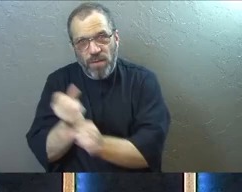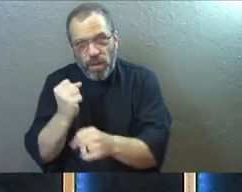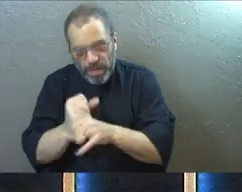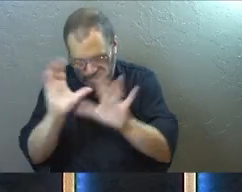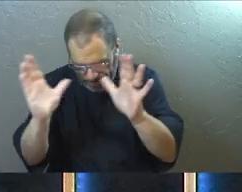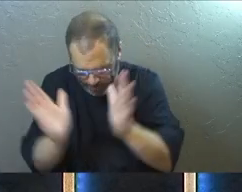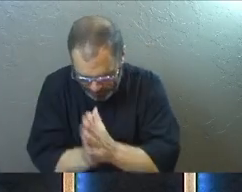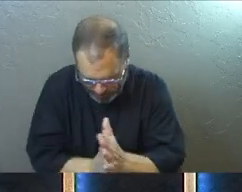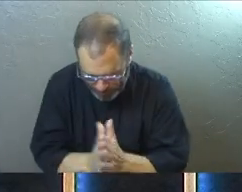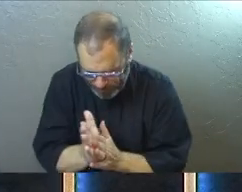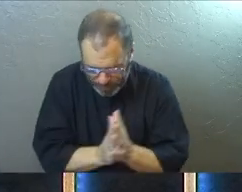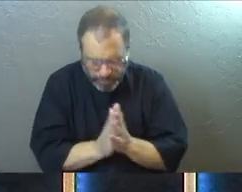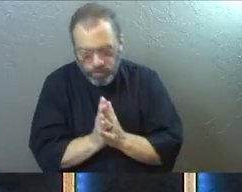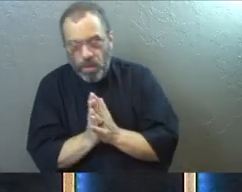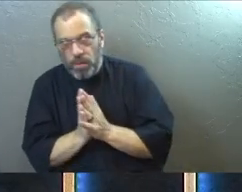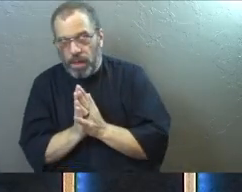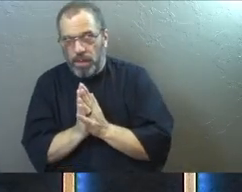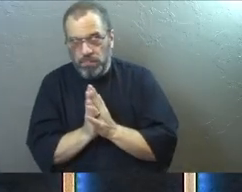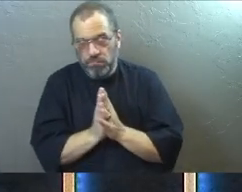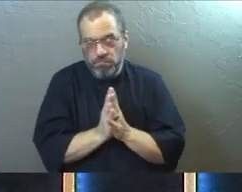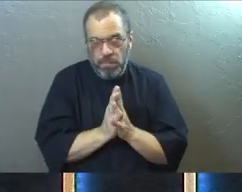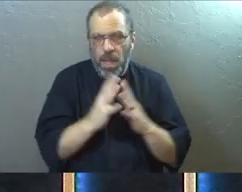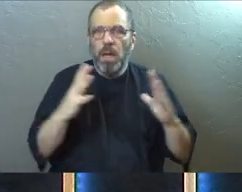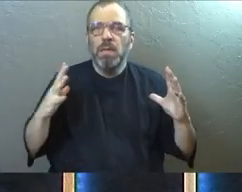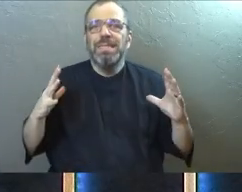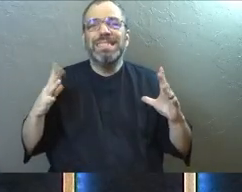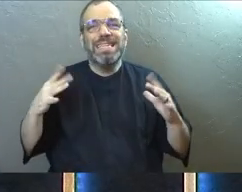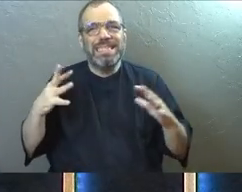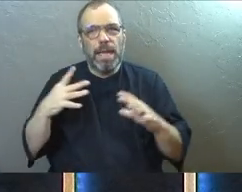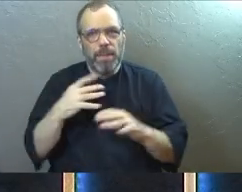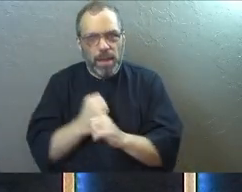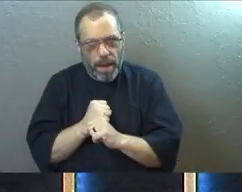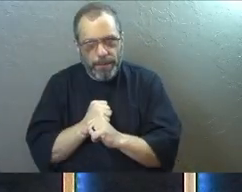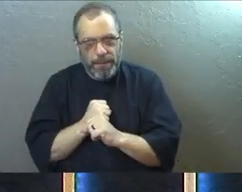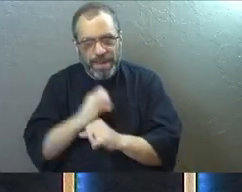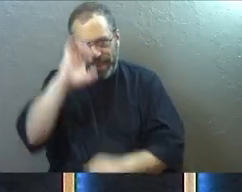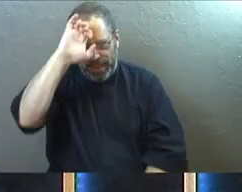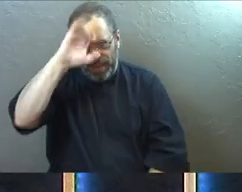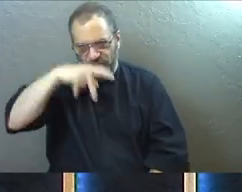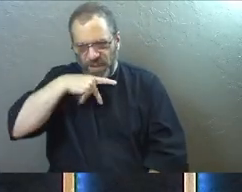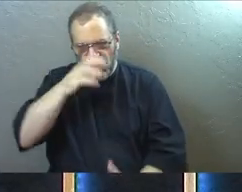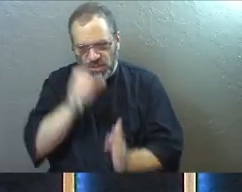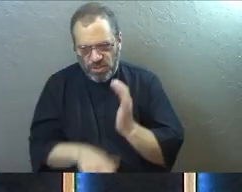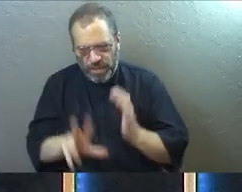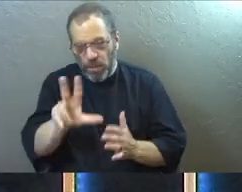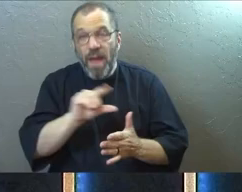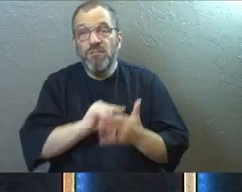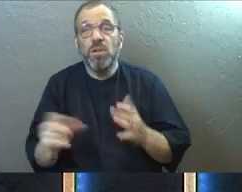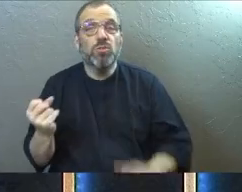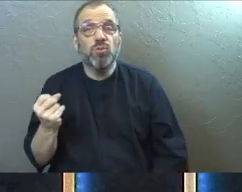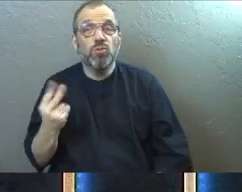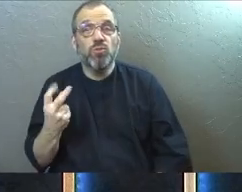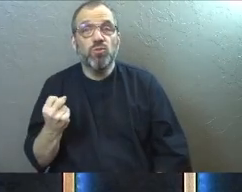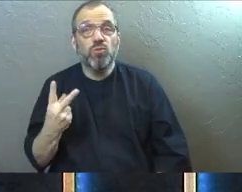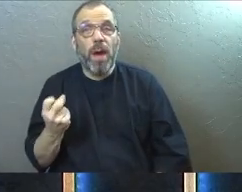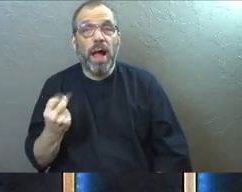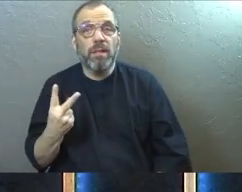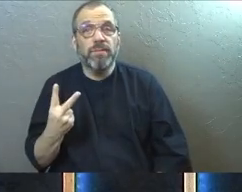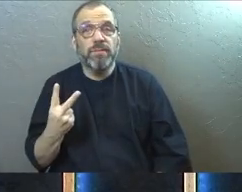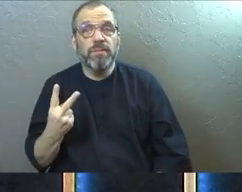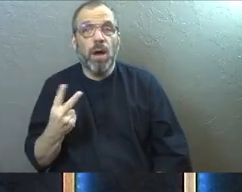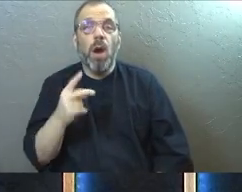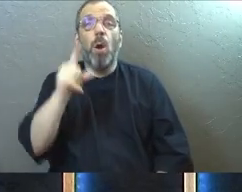to kind of sum up where we're going to be in Ephesians chapter 3, we're going to start in verse 12. The first